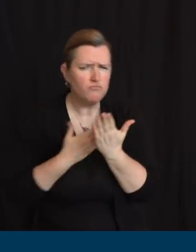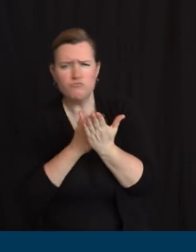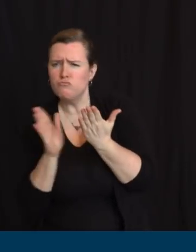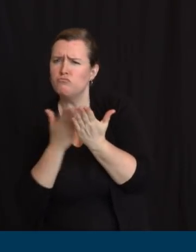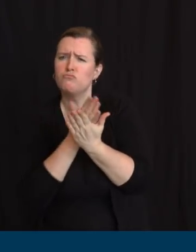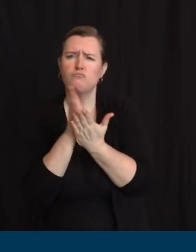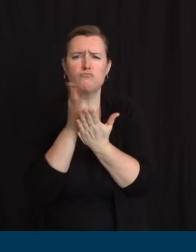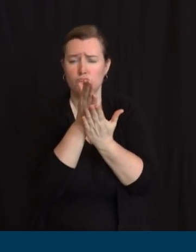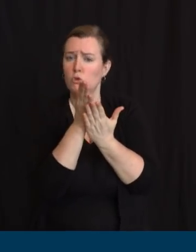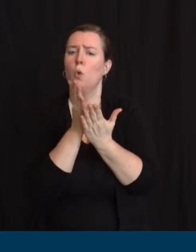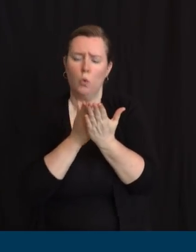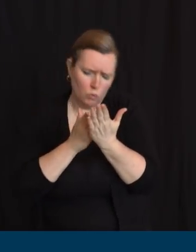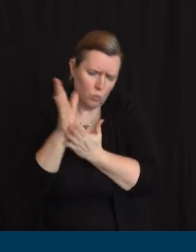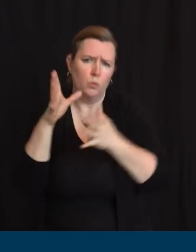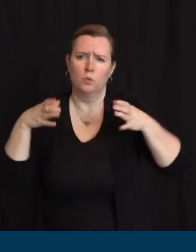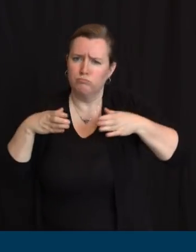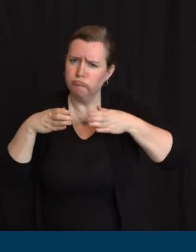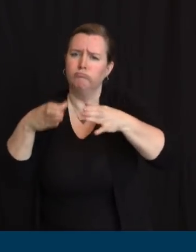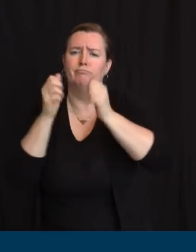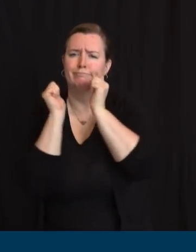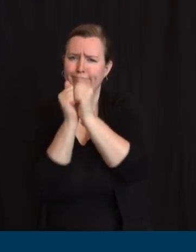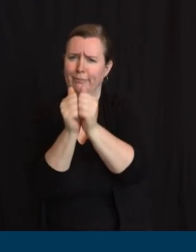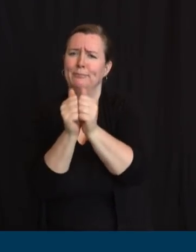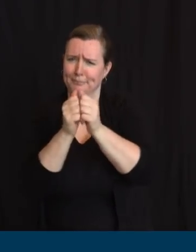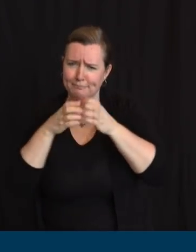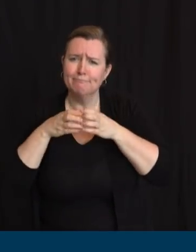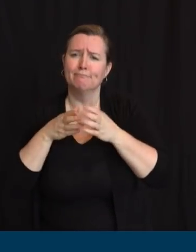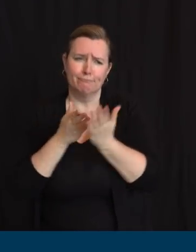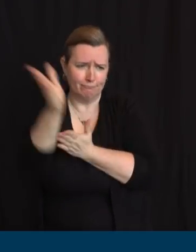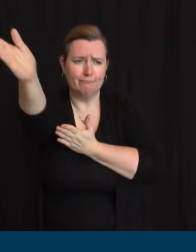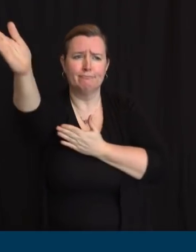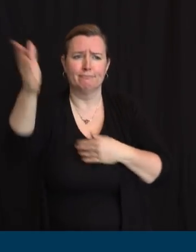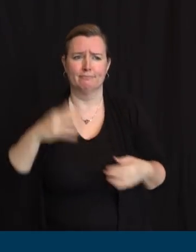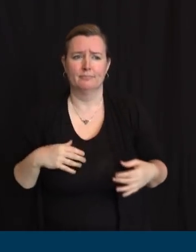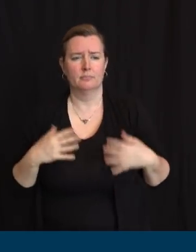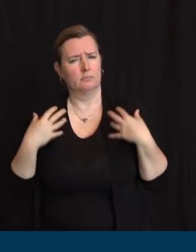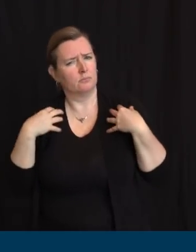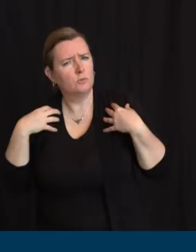get through this together as one strong, extraordinary New Jersey family.